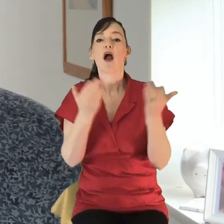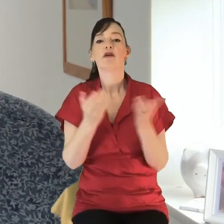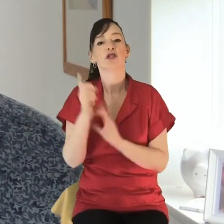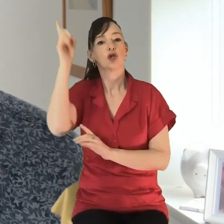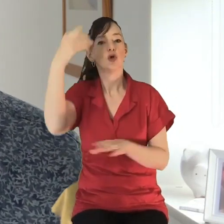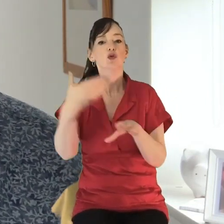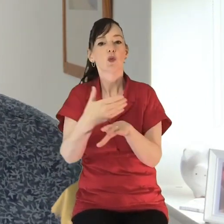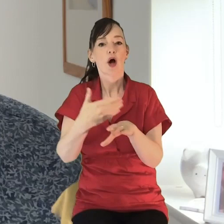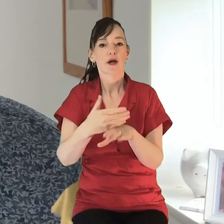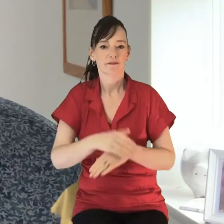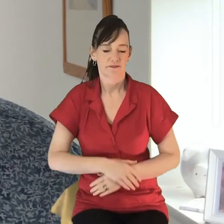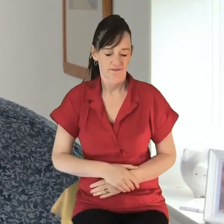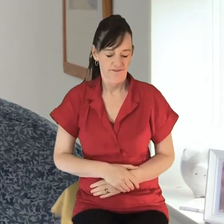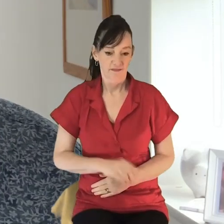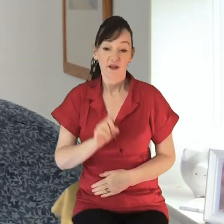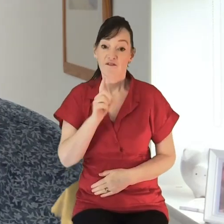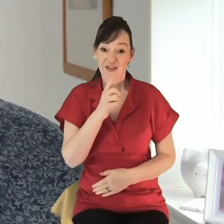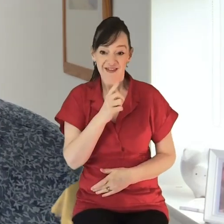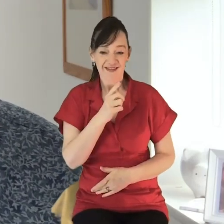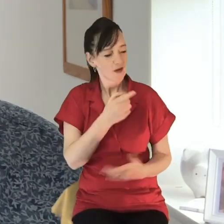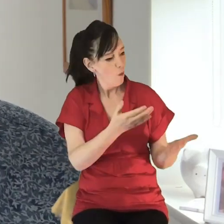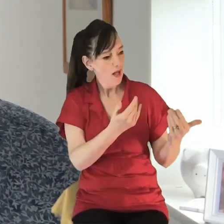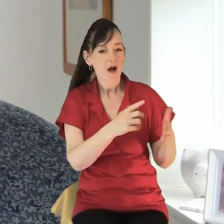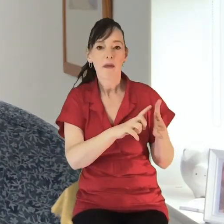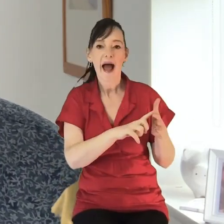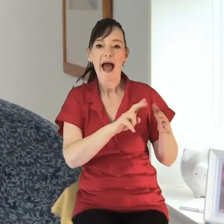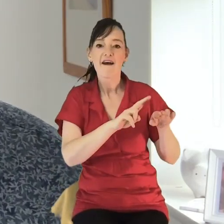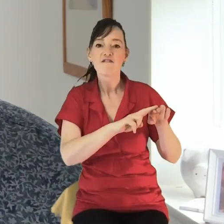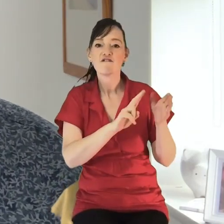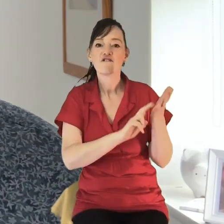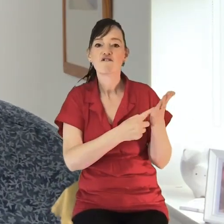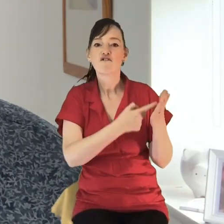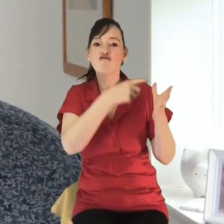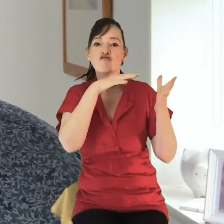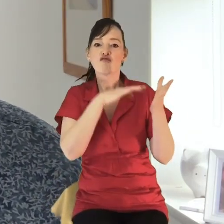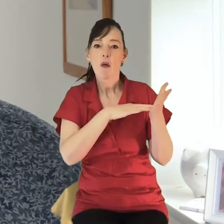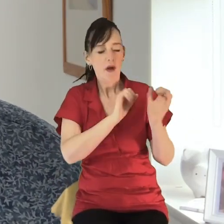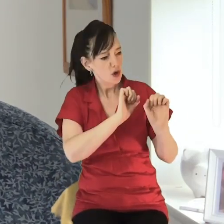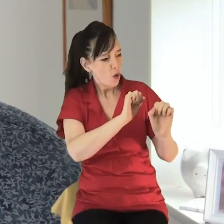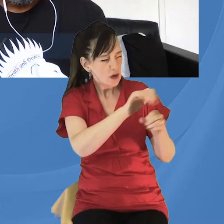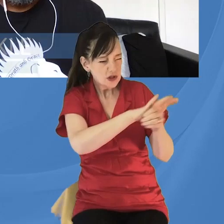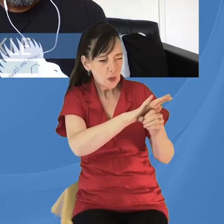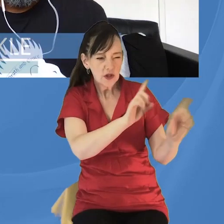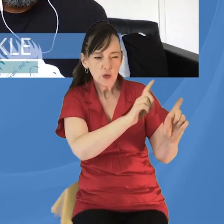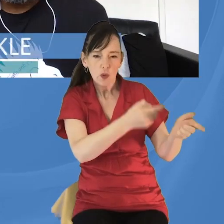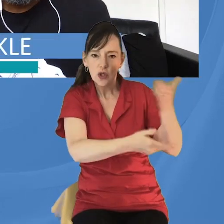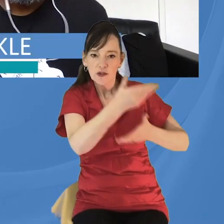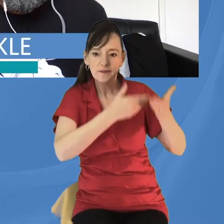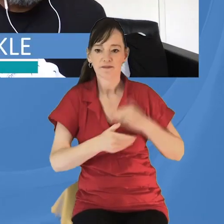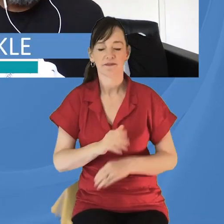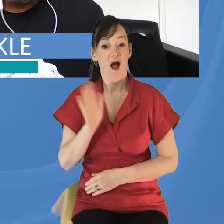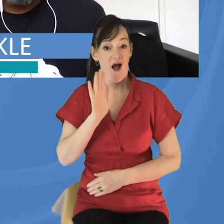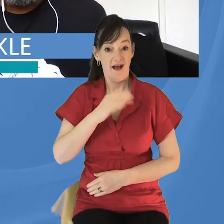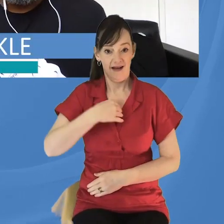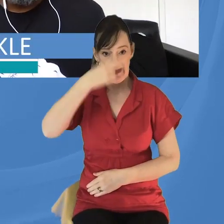So first of all, it's a great joy to welcome Ephraim. Ephraim, why don't you tell us a little bit about yourself and the context you're ministering in? Hi, hi everyone.